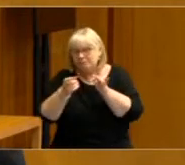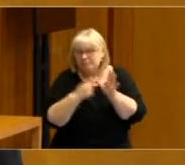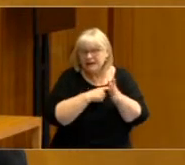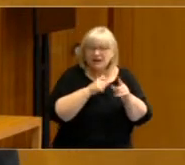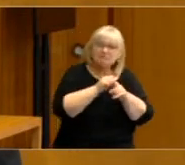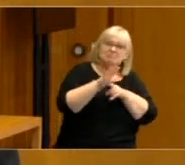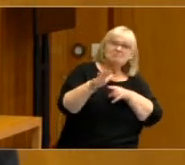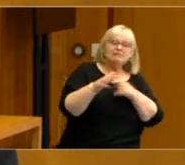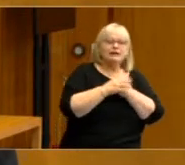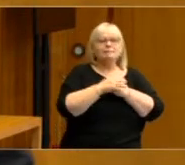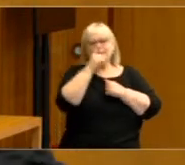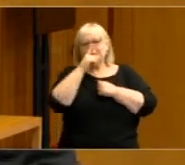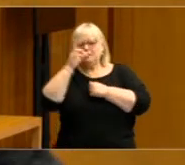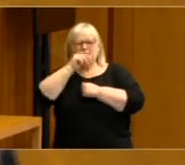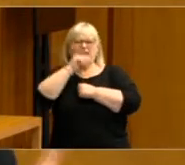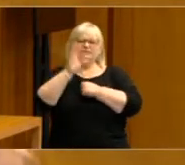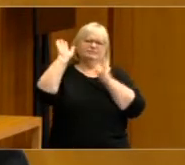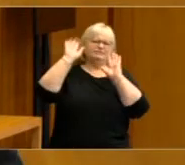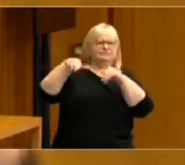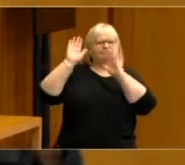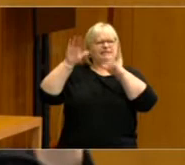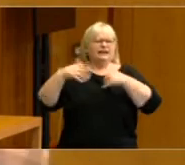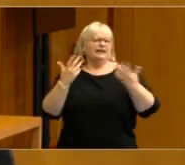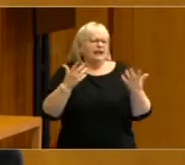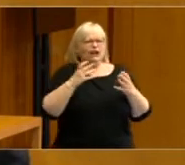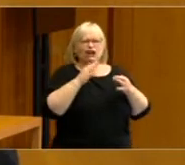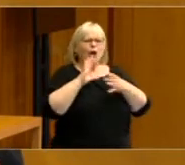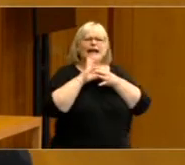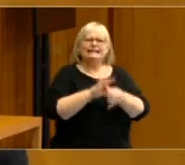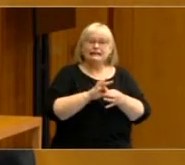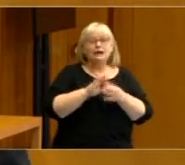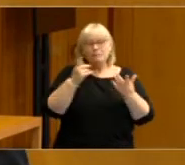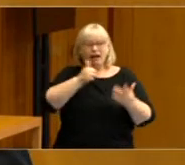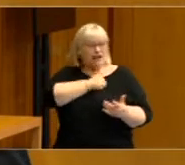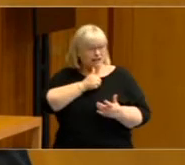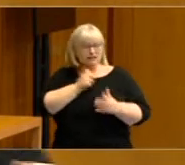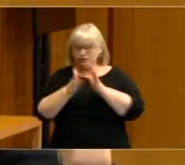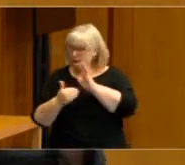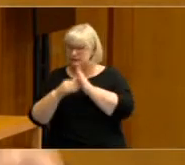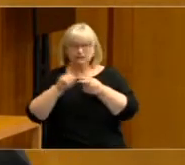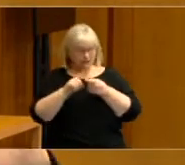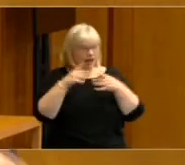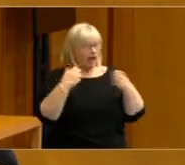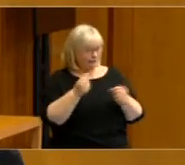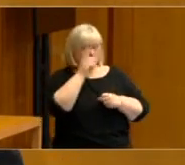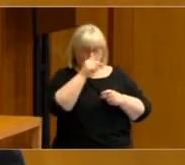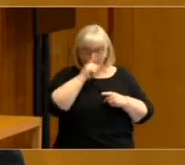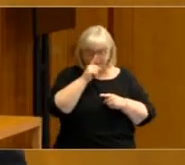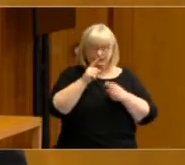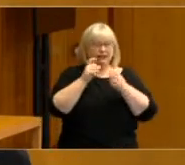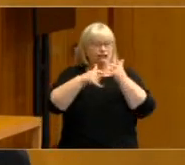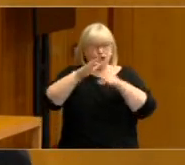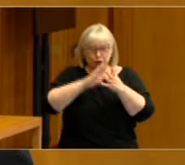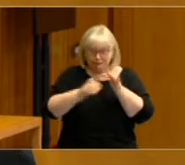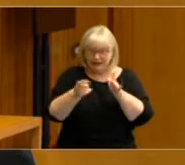it's disaffected young people. Although Canada and New Zealand also have social media and young people, and yet they haven't seen this